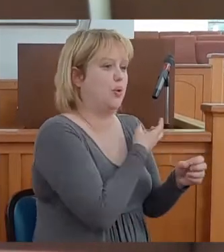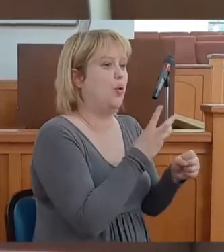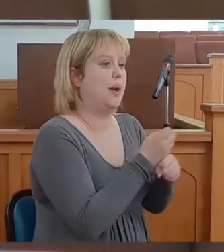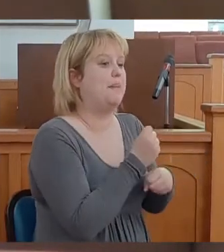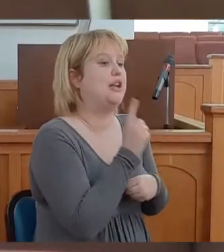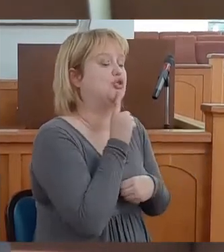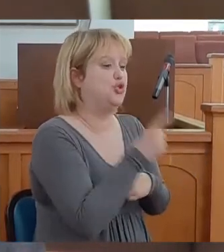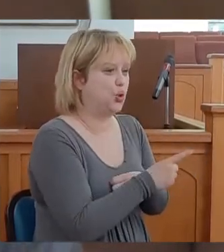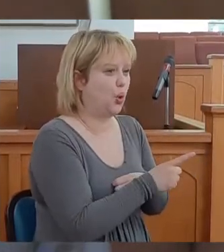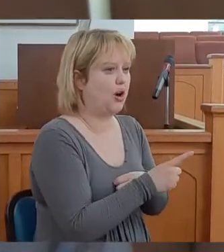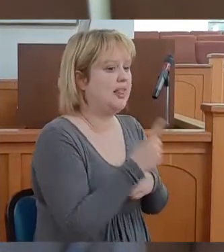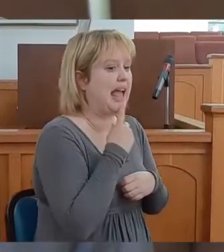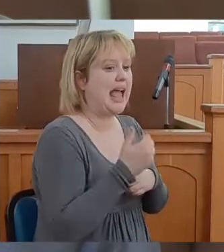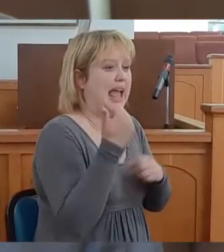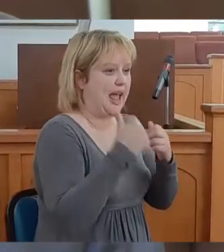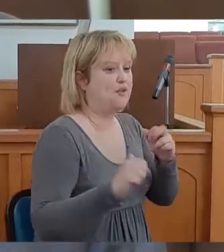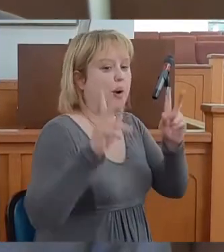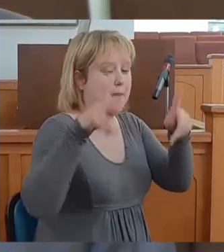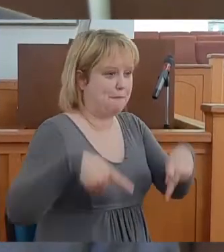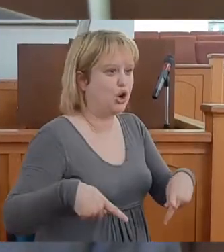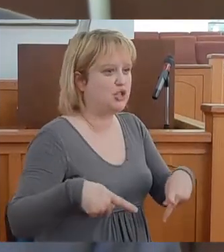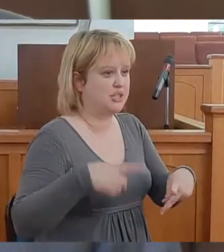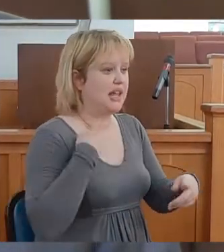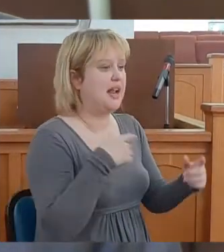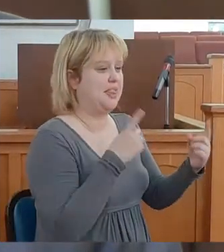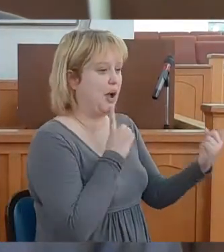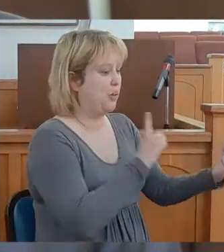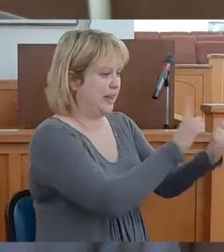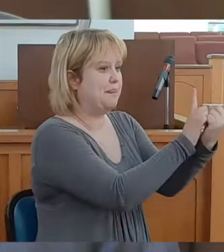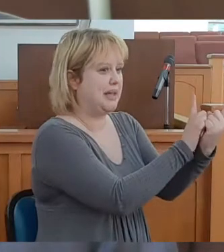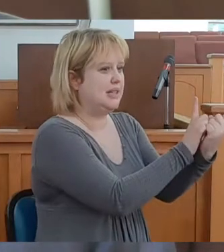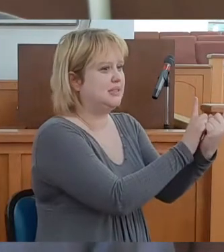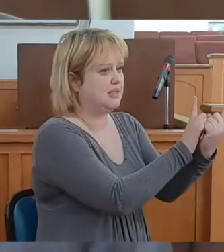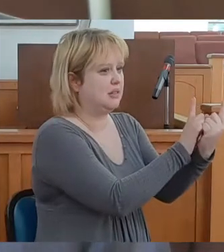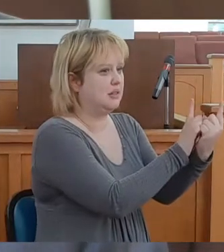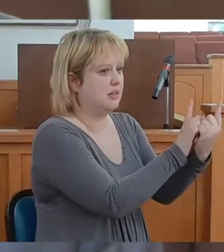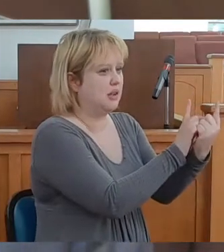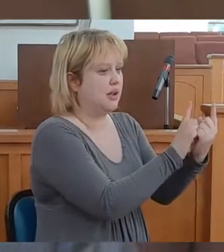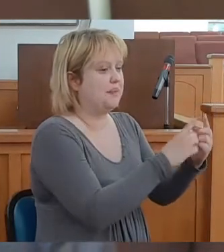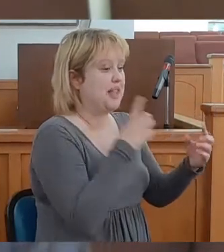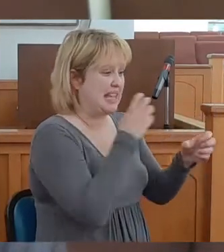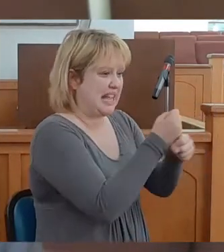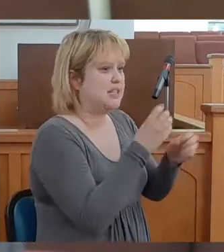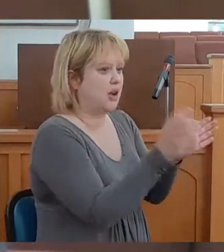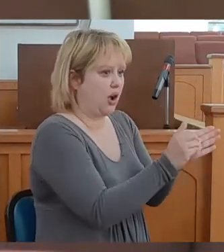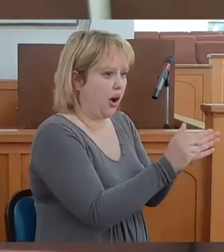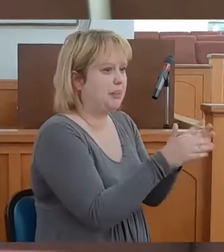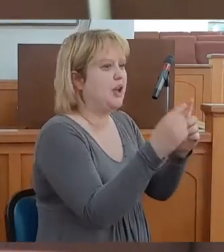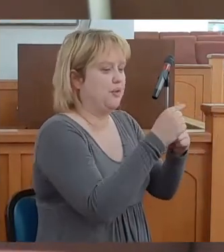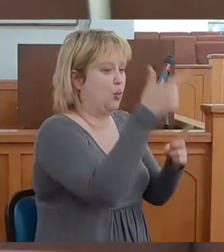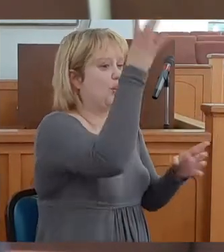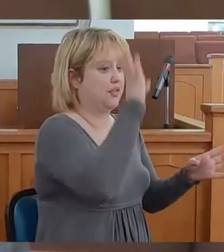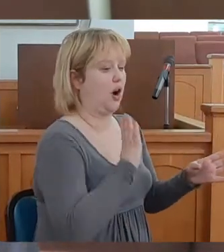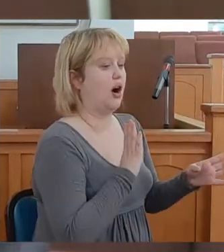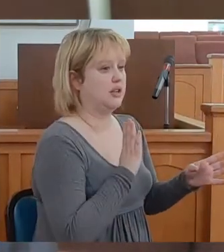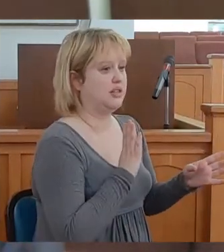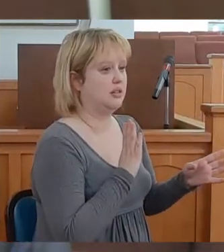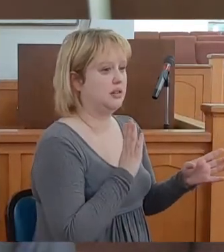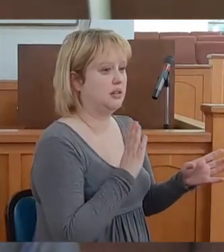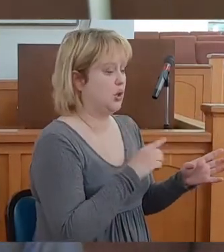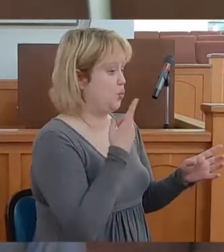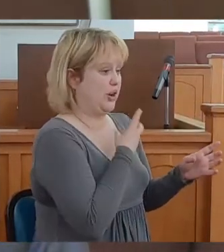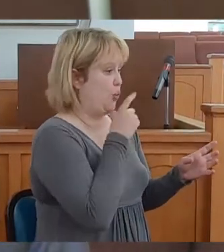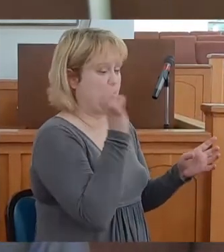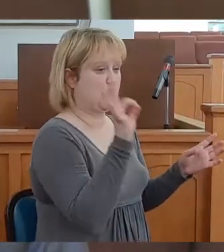that every person that we come in contact with get a copy of the Word of God. We don't